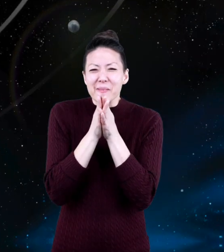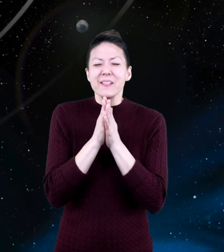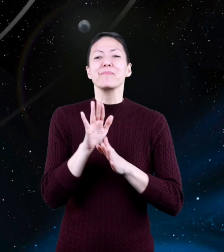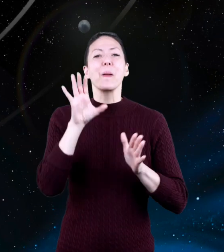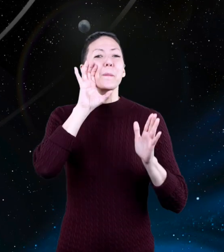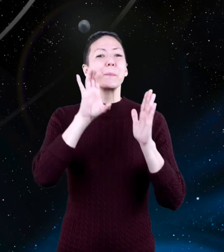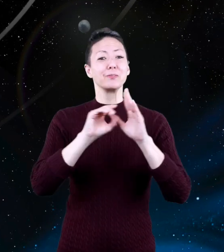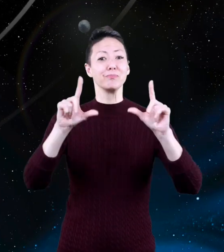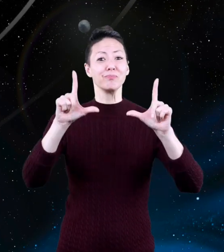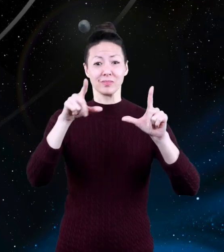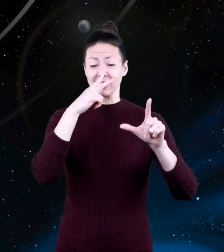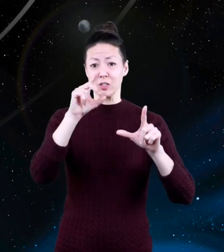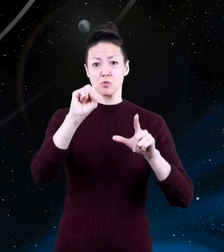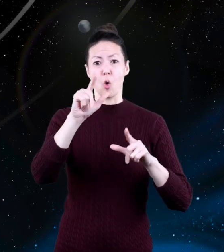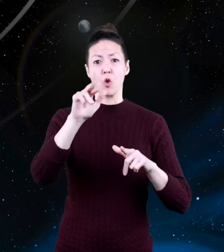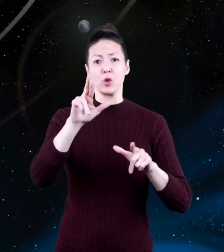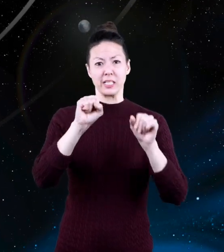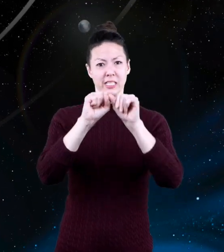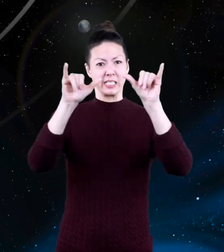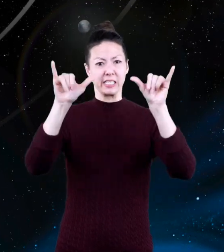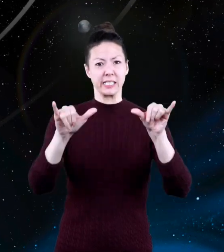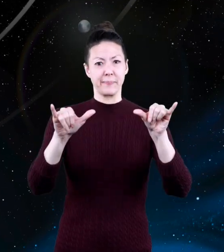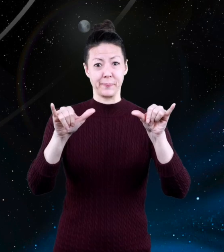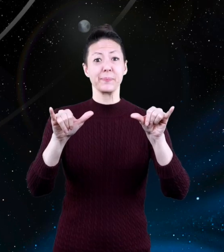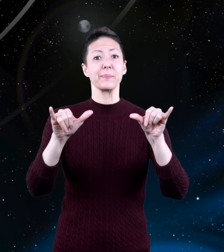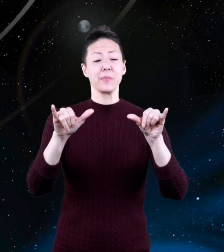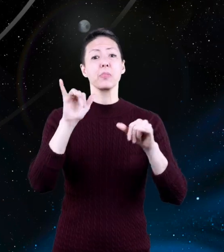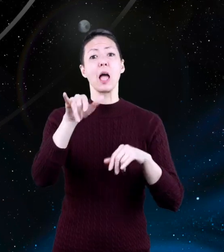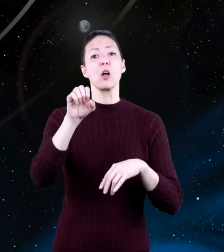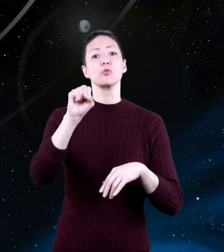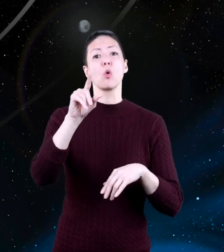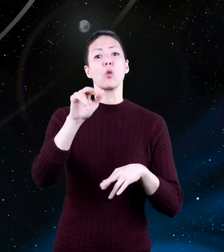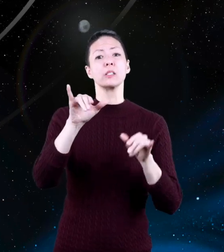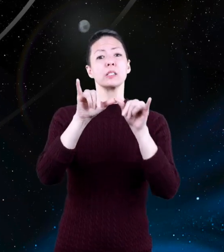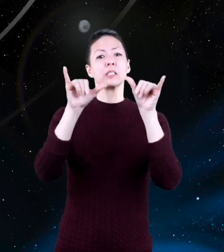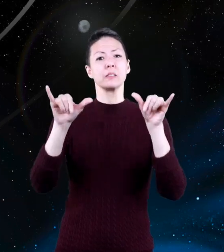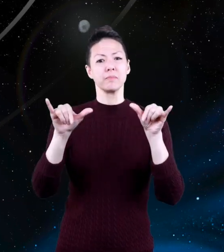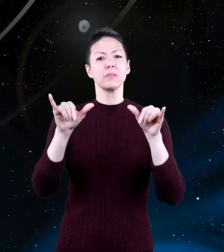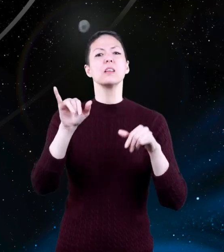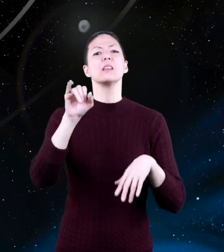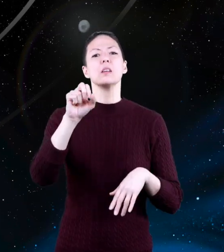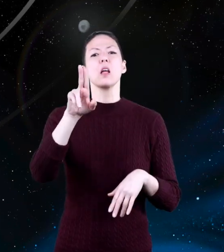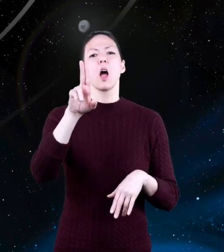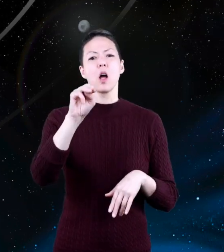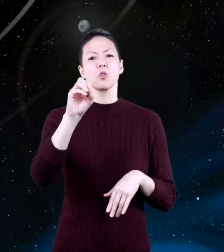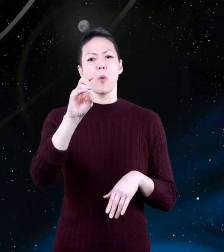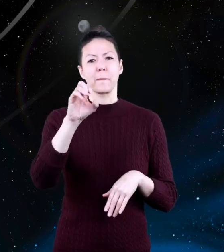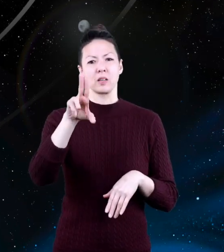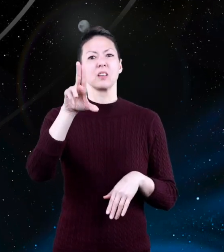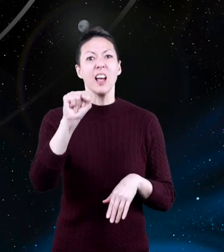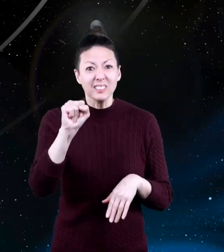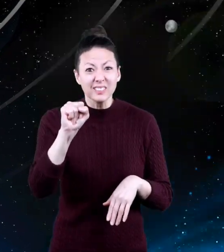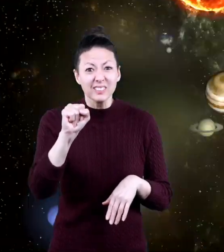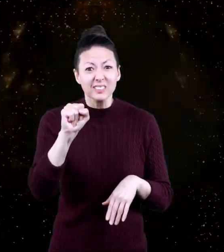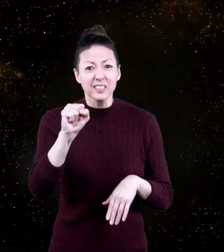This is a picture of our solar system. Our solar system is enormous.